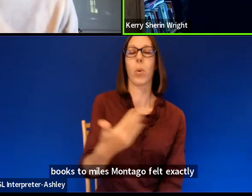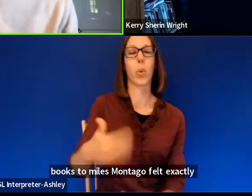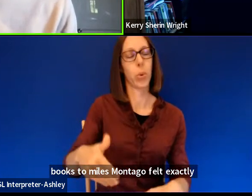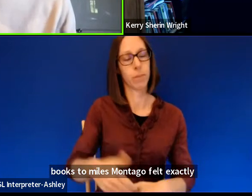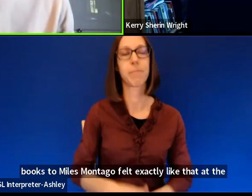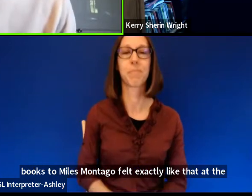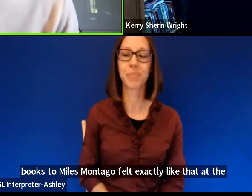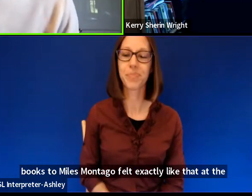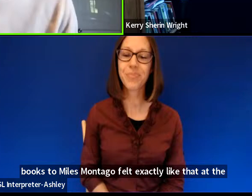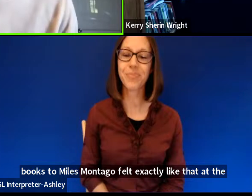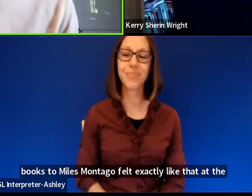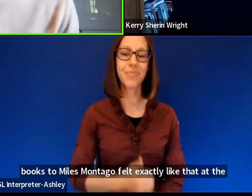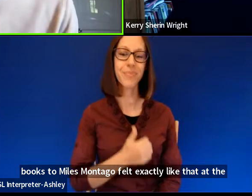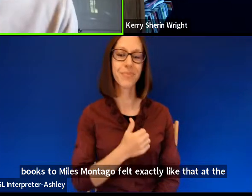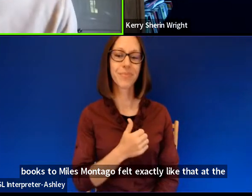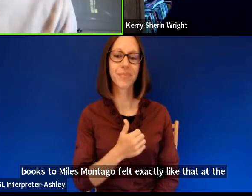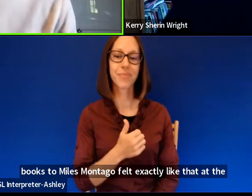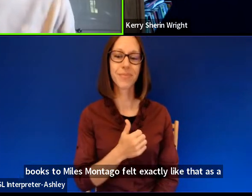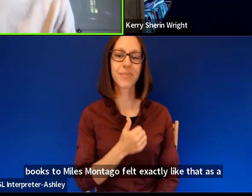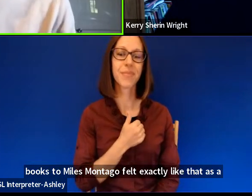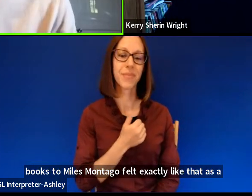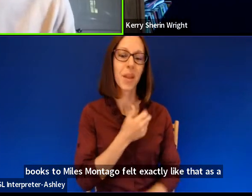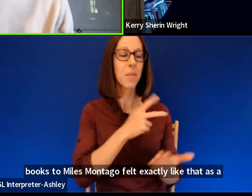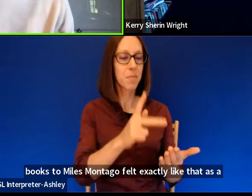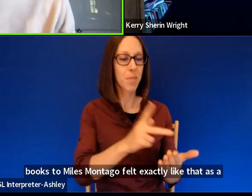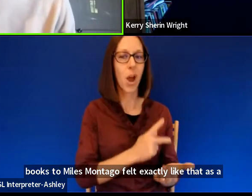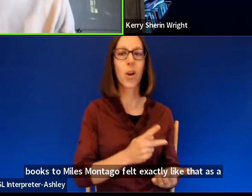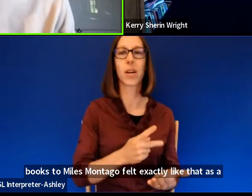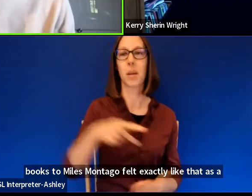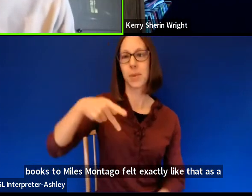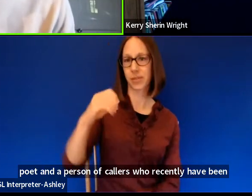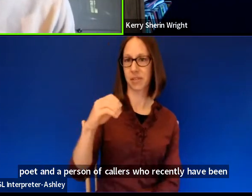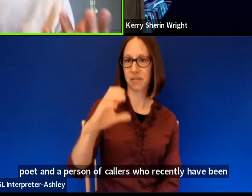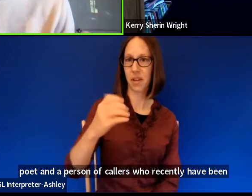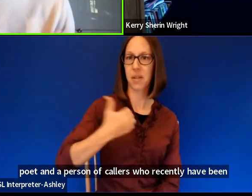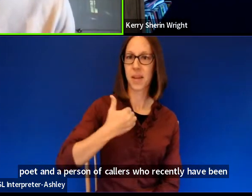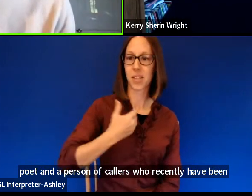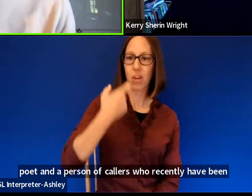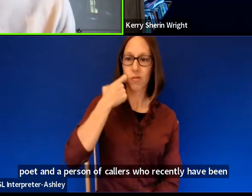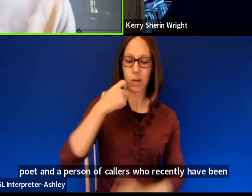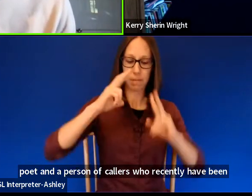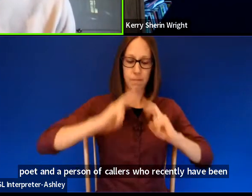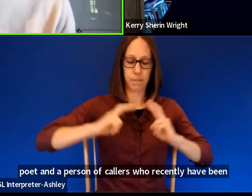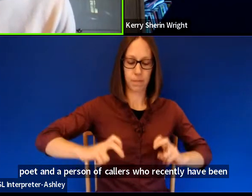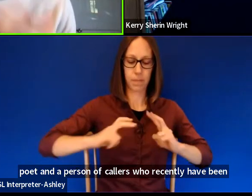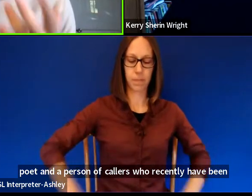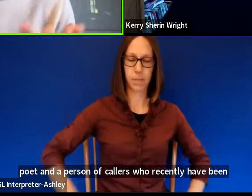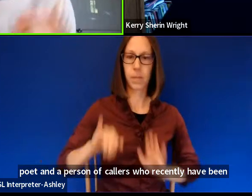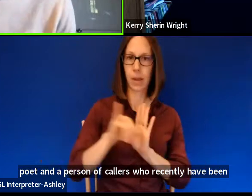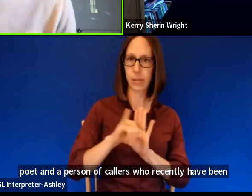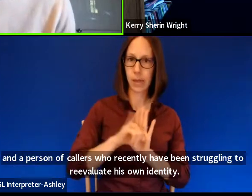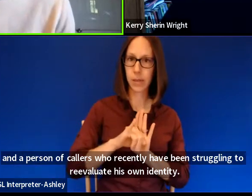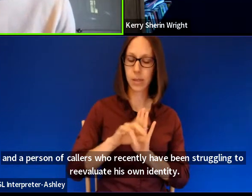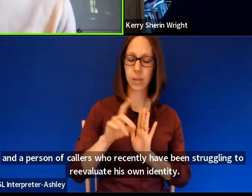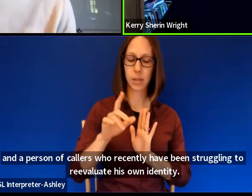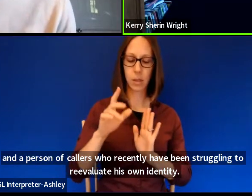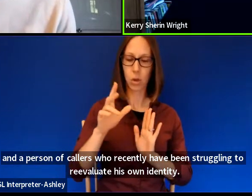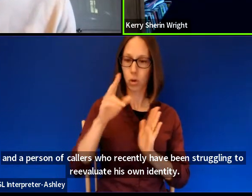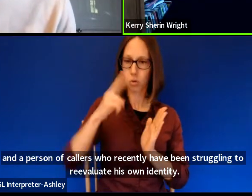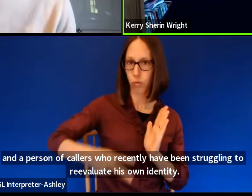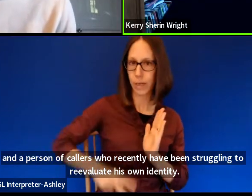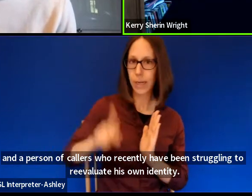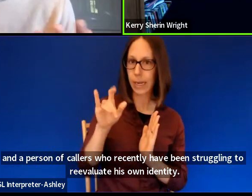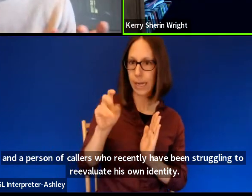As a poet and a person of color who recently has been struggling to re-evaluate his own identity, reading Kevin's work